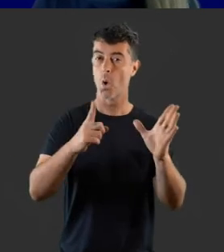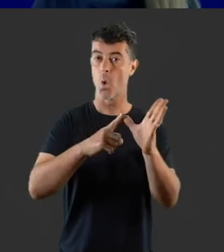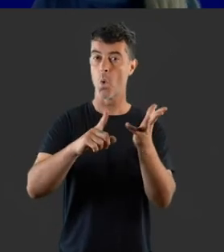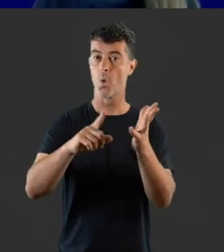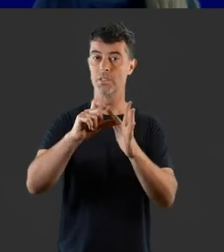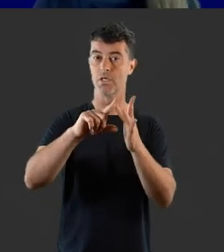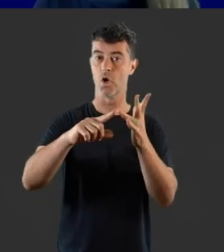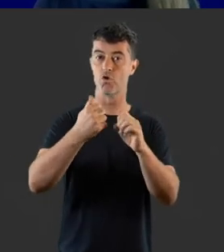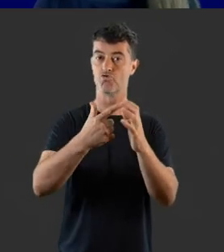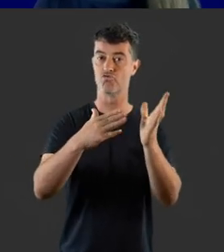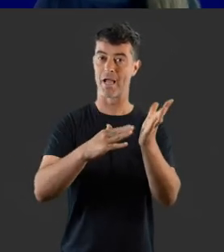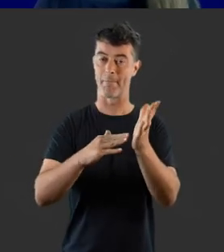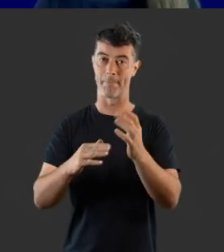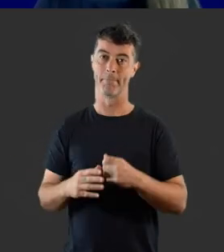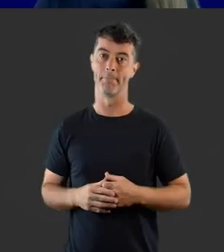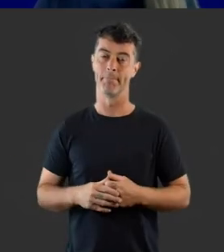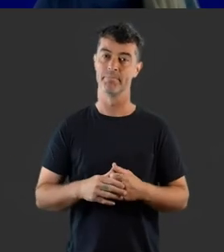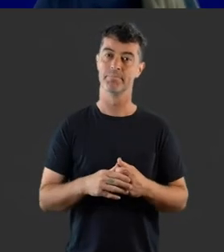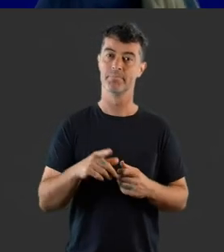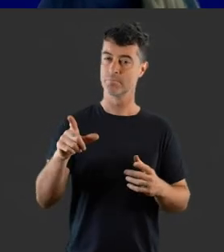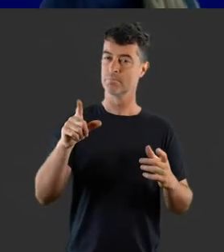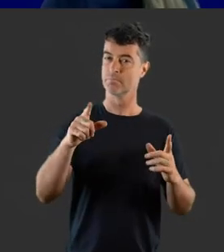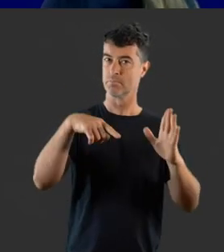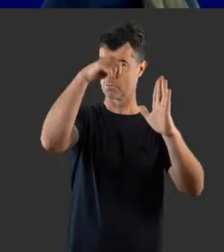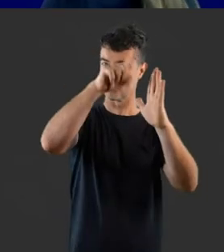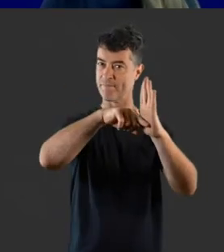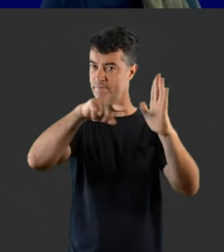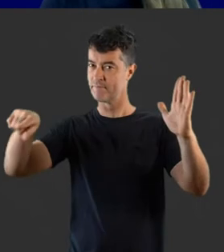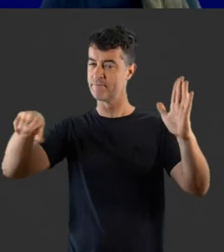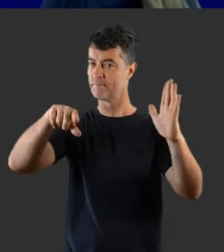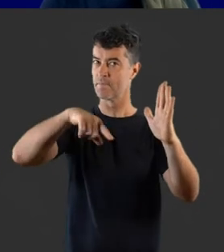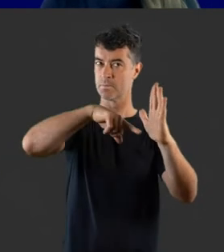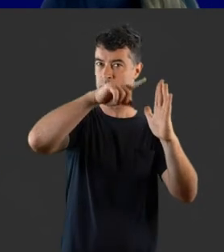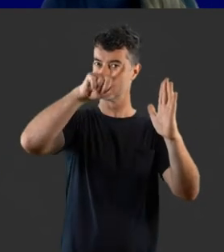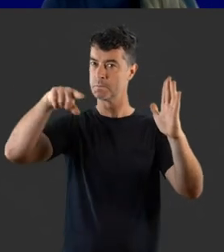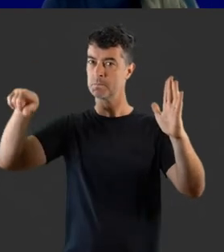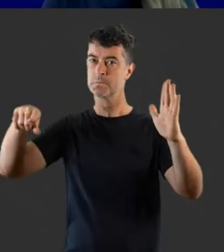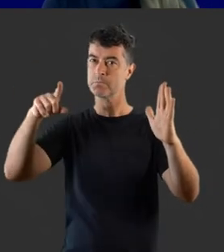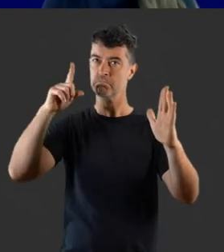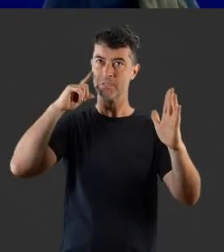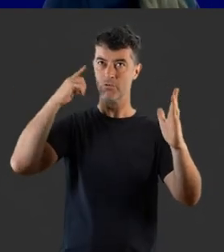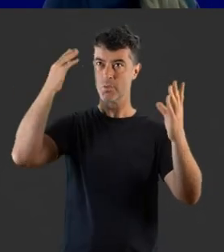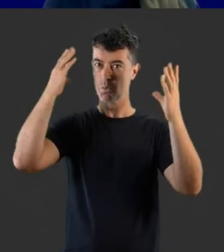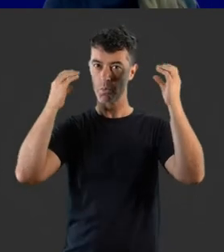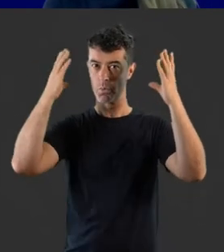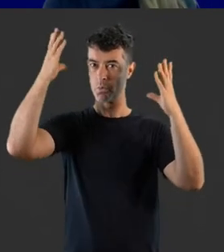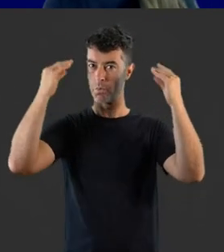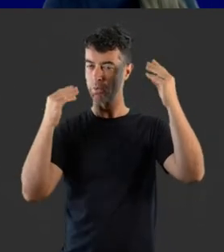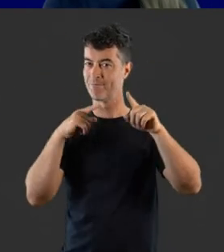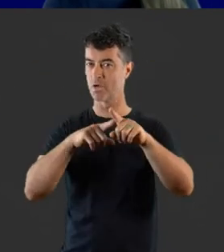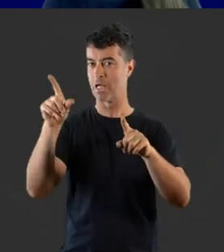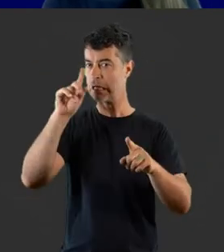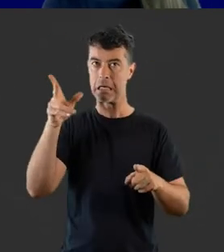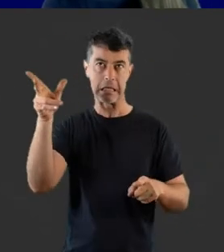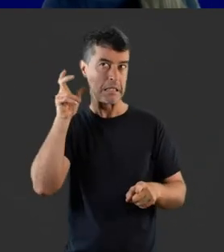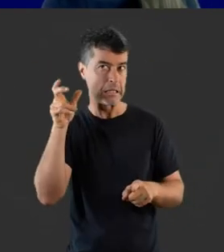What is an audiogram? An audiogram is a diagram or graph that maps a person's hearing levels according to what pitch